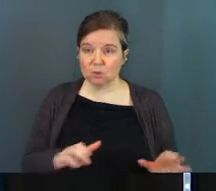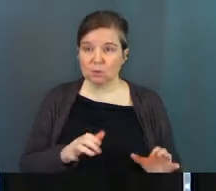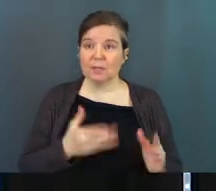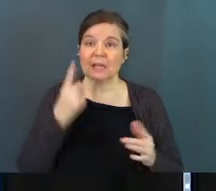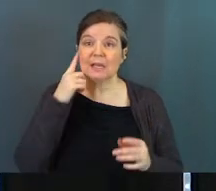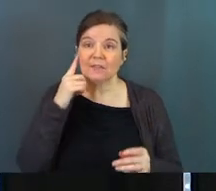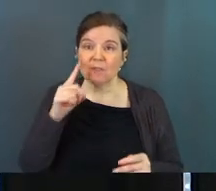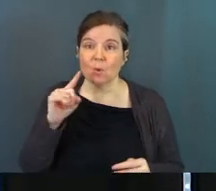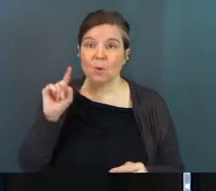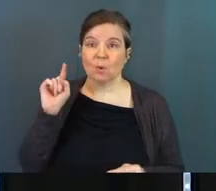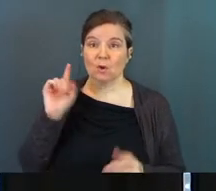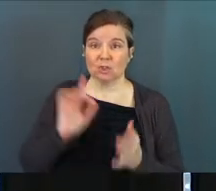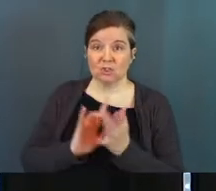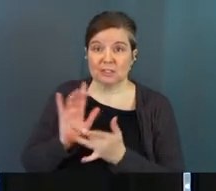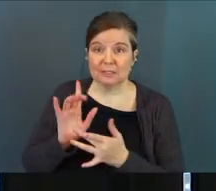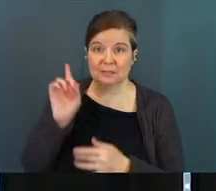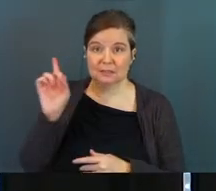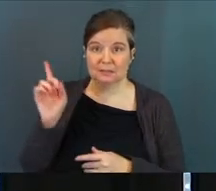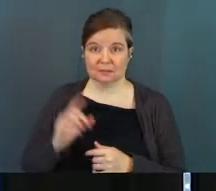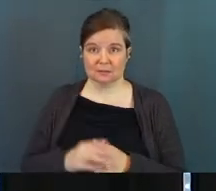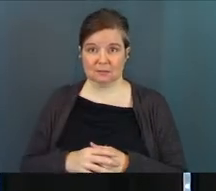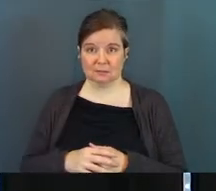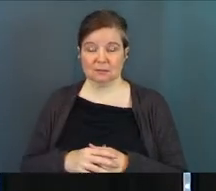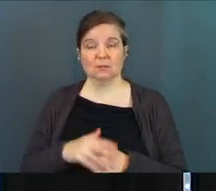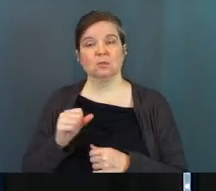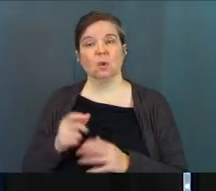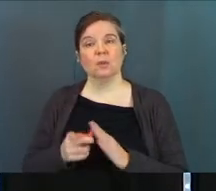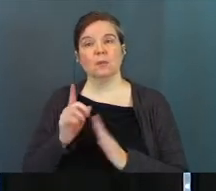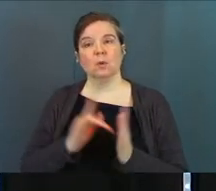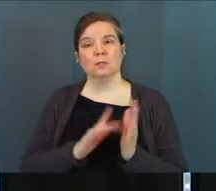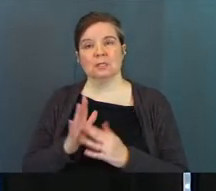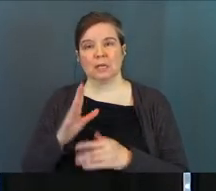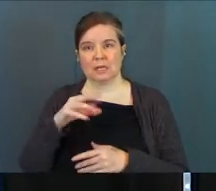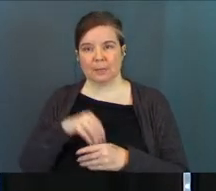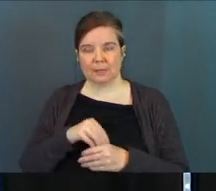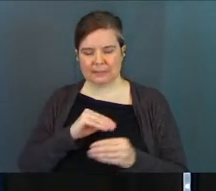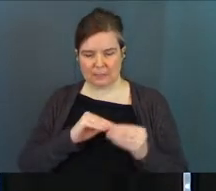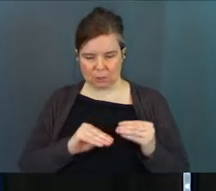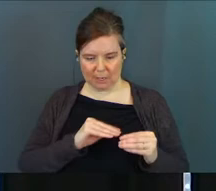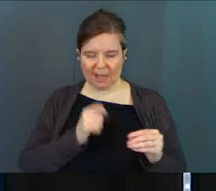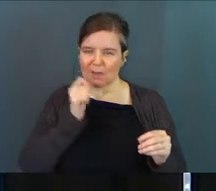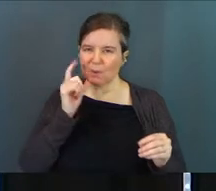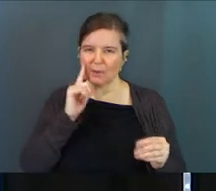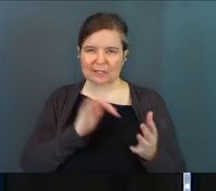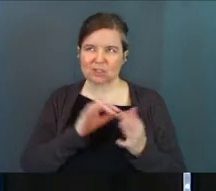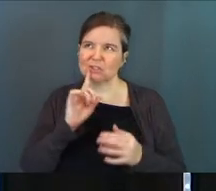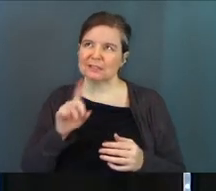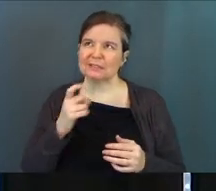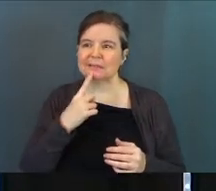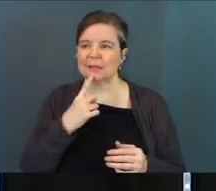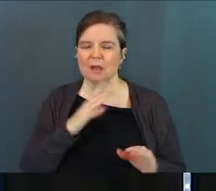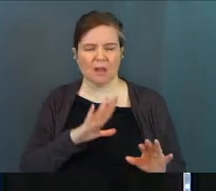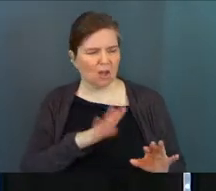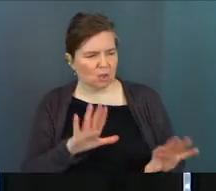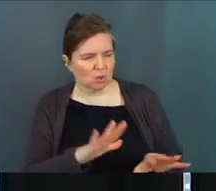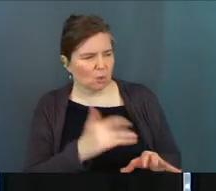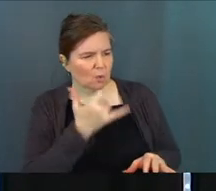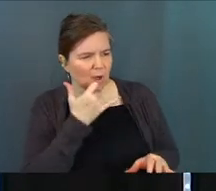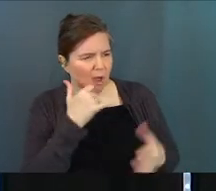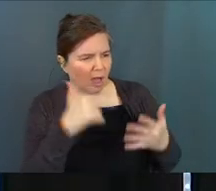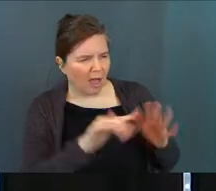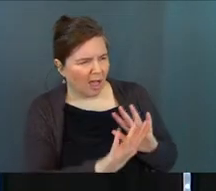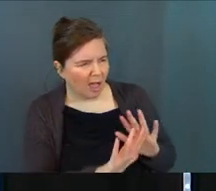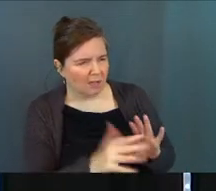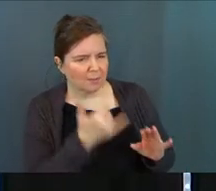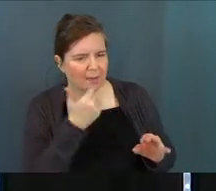It's for Jesus. And so this moment when Jesus comes in and he corrects her, I don't think Jesus is necessarily coming in and saying, Martha, you're doing all these